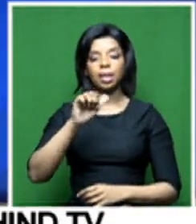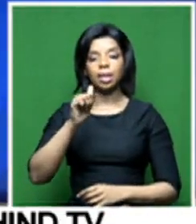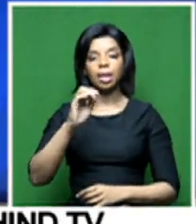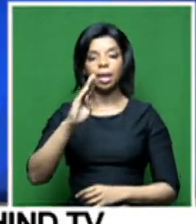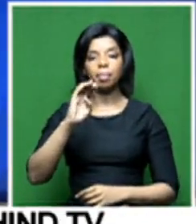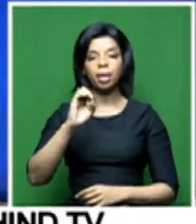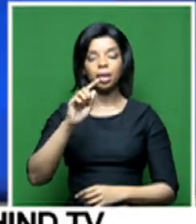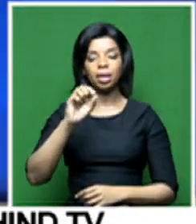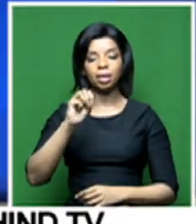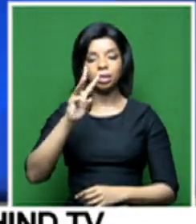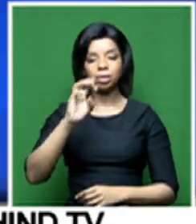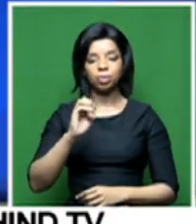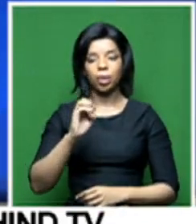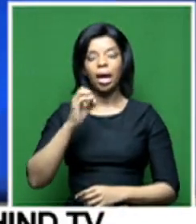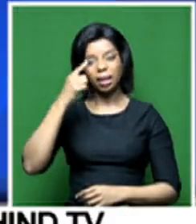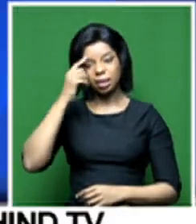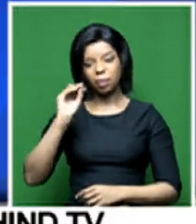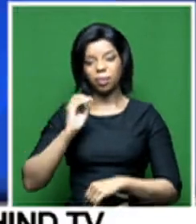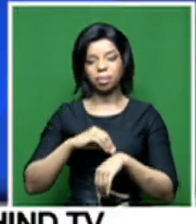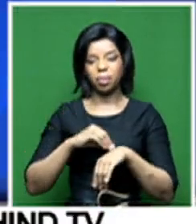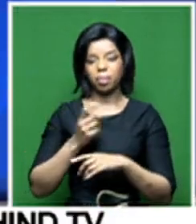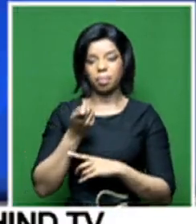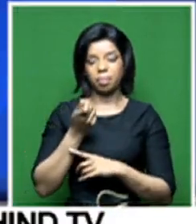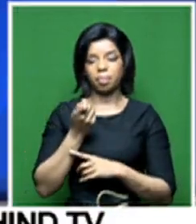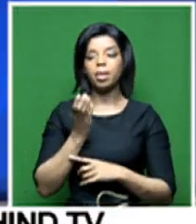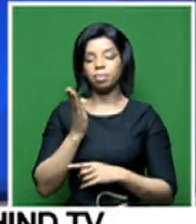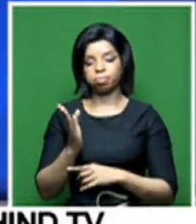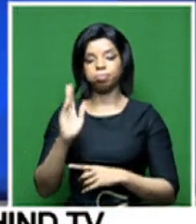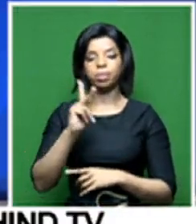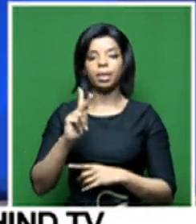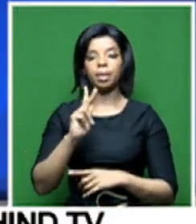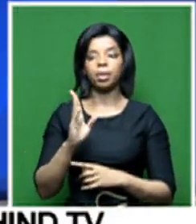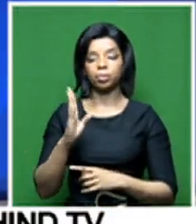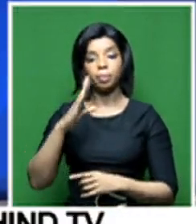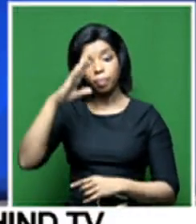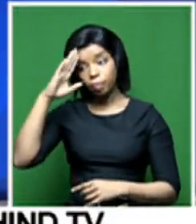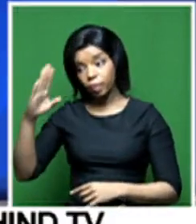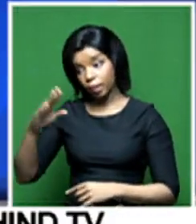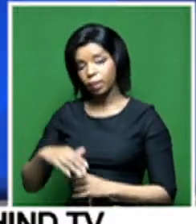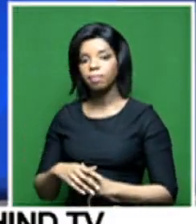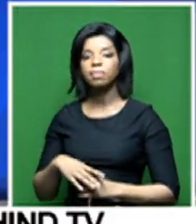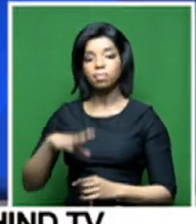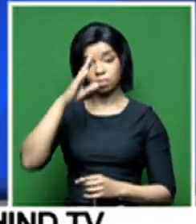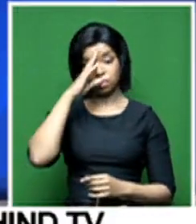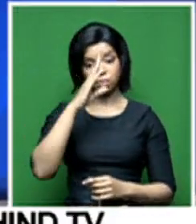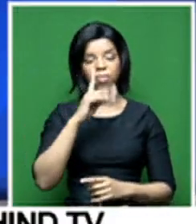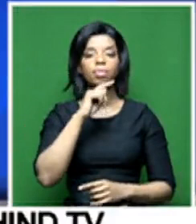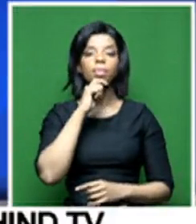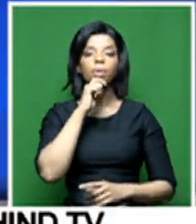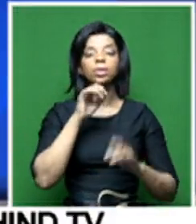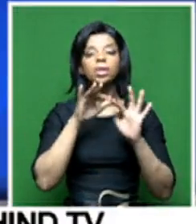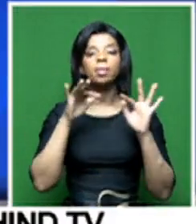we're having a bit of a problem. I think we've got Kier Betzwe with us. Kier, good morning to you. Greetings and good morning to the viewers.